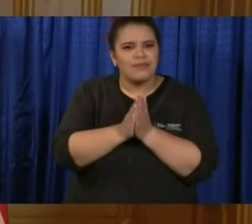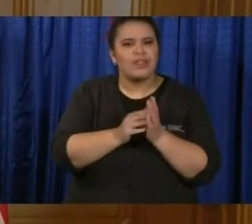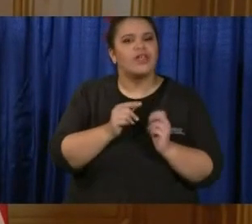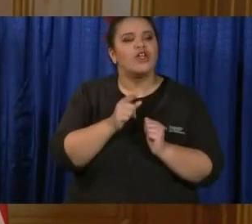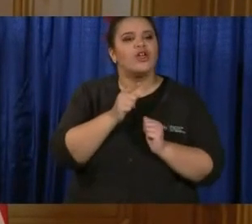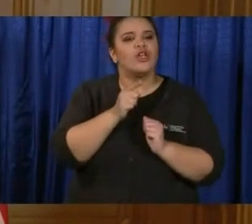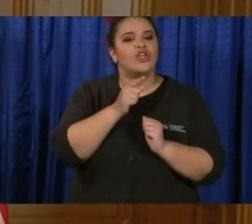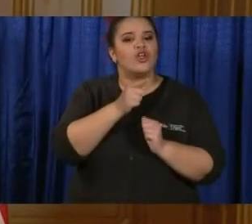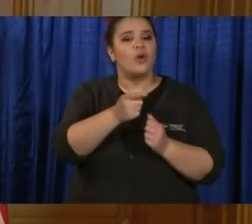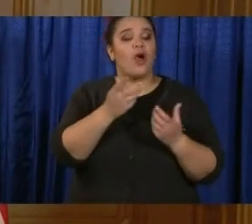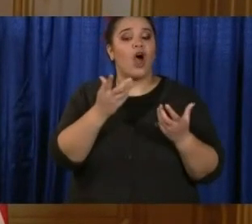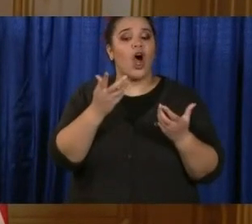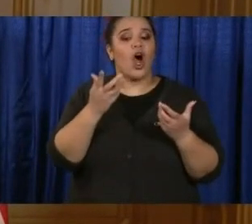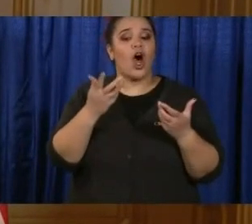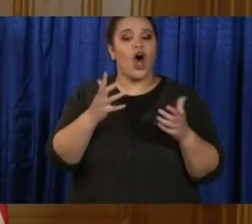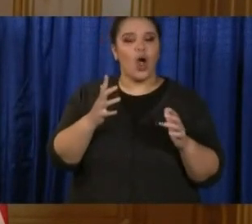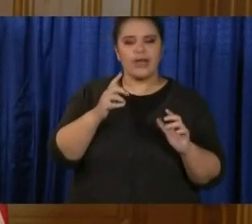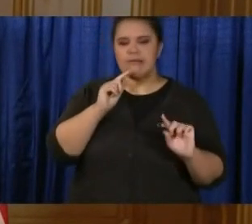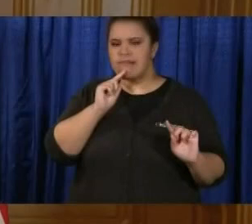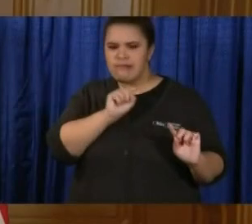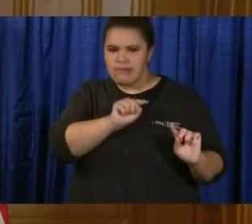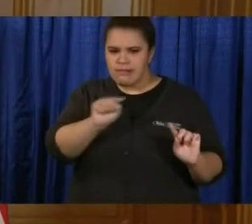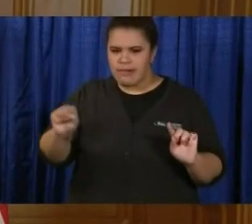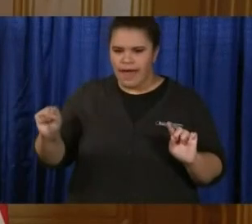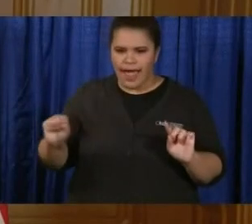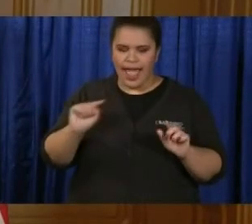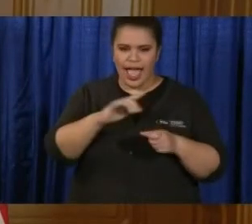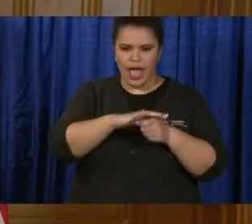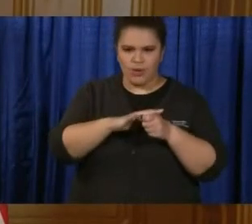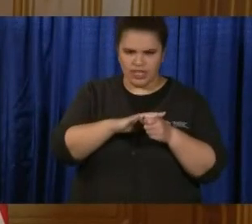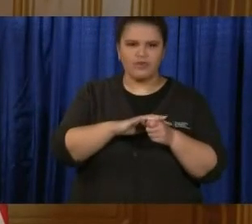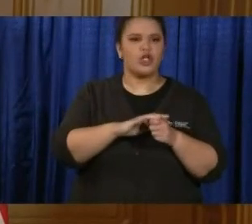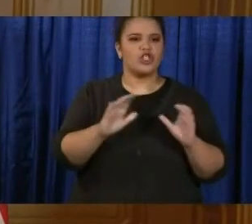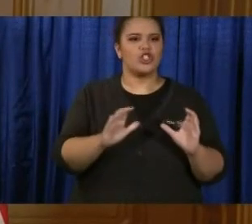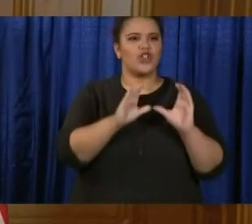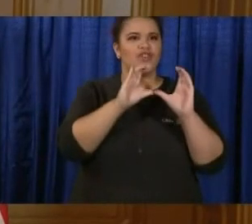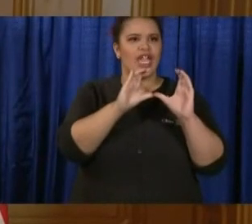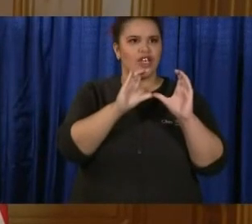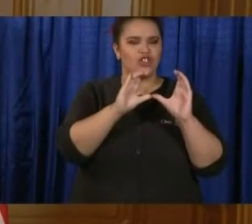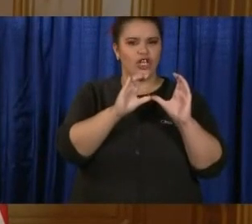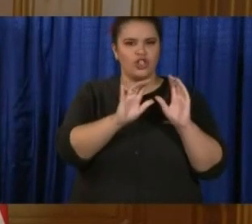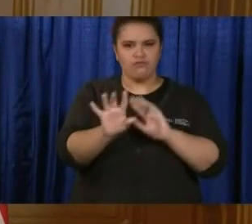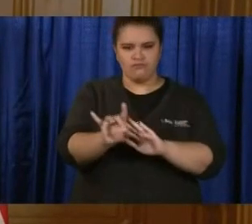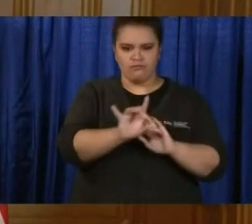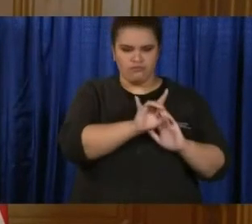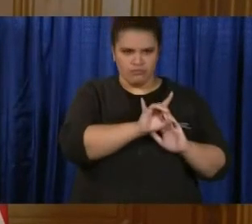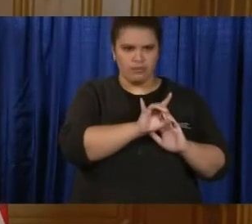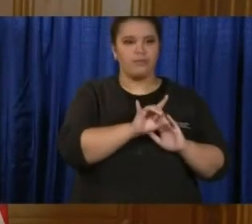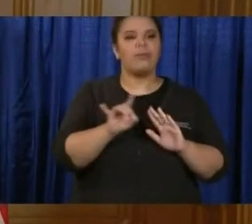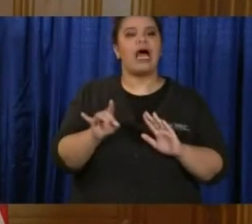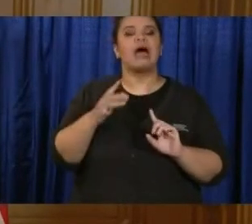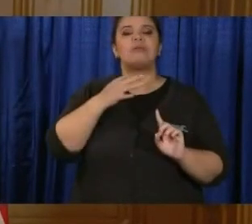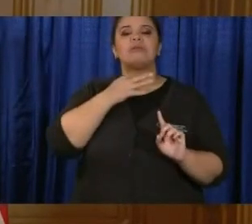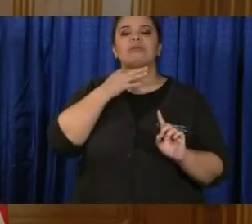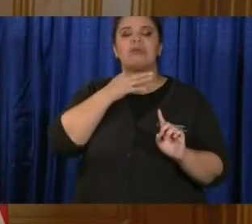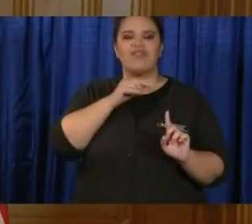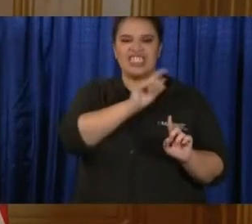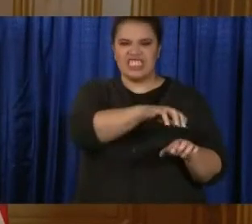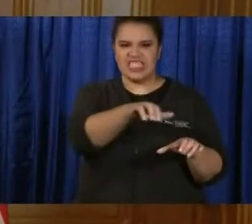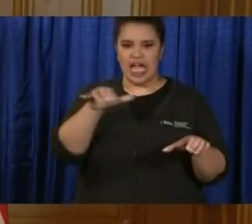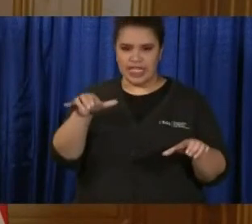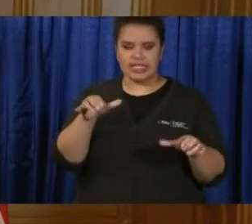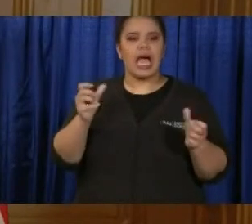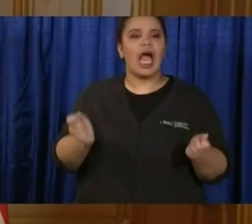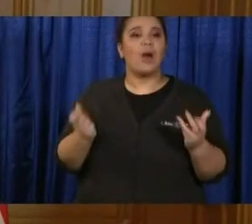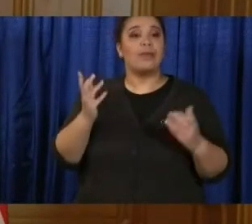designated for the surge of patients. Can you talk about the number of beds you're expecting to put in each one of these? Are these for COVID